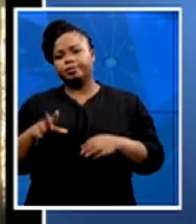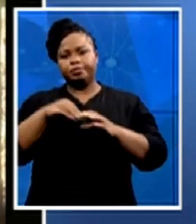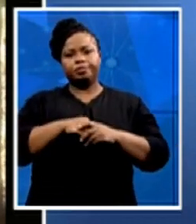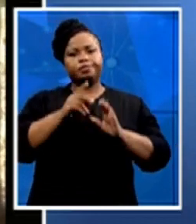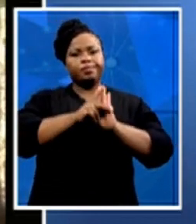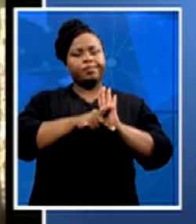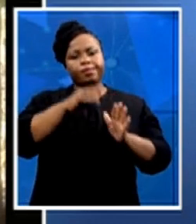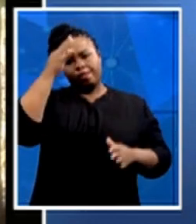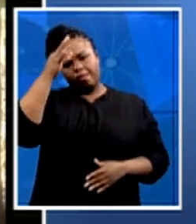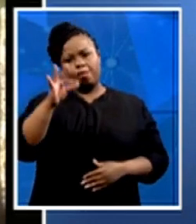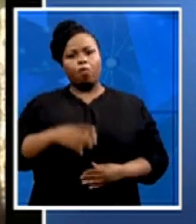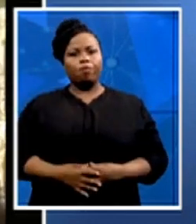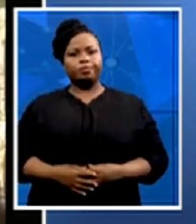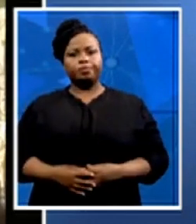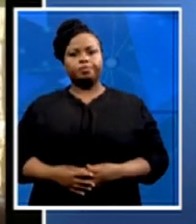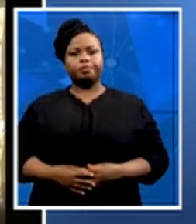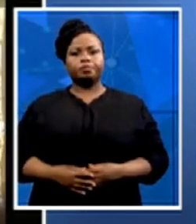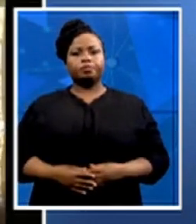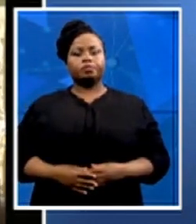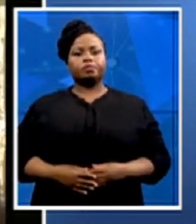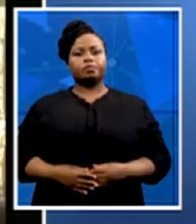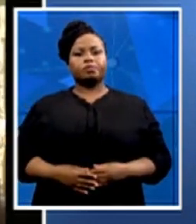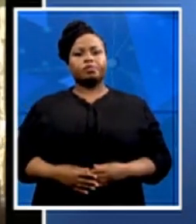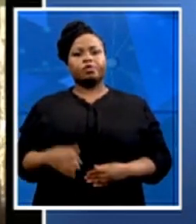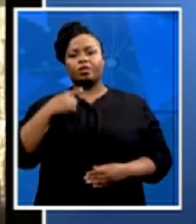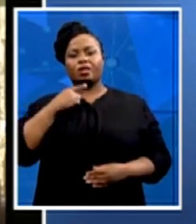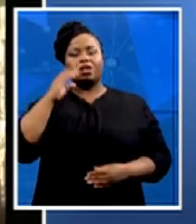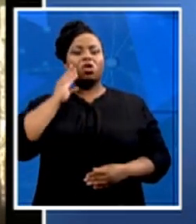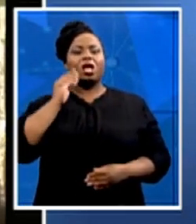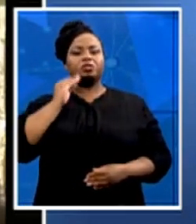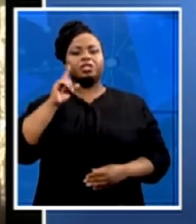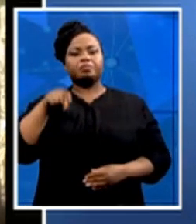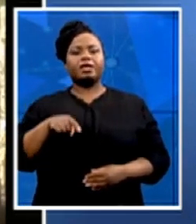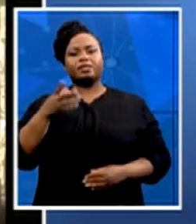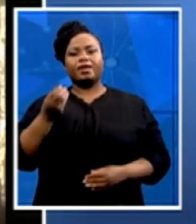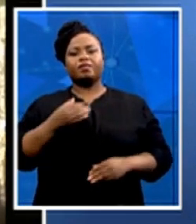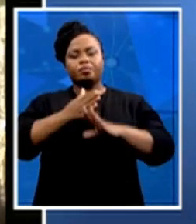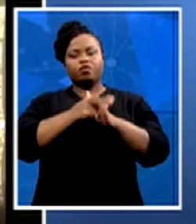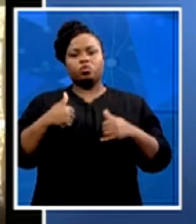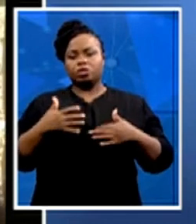entry-level experience for entry-level work. again, the